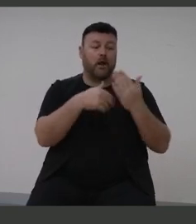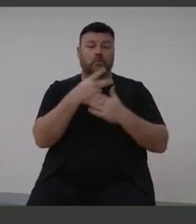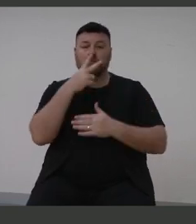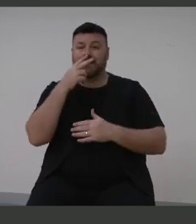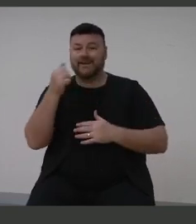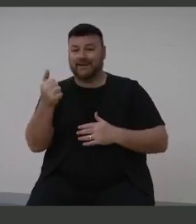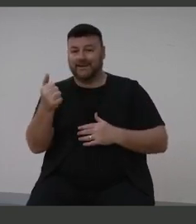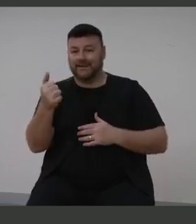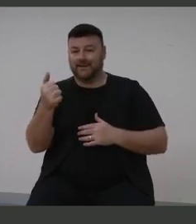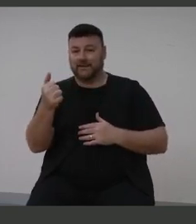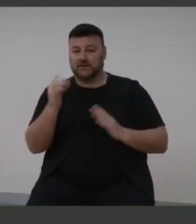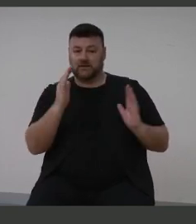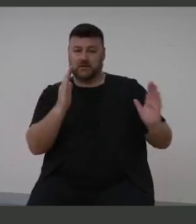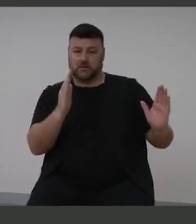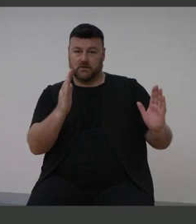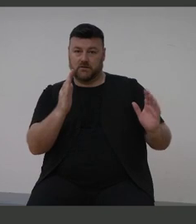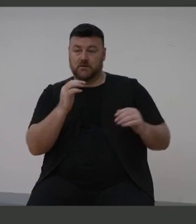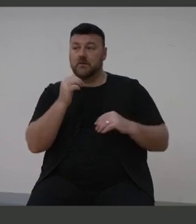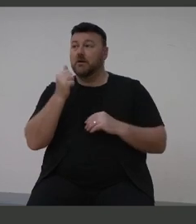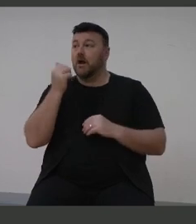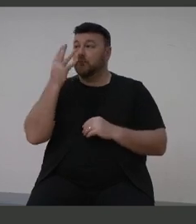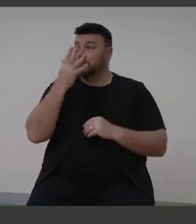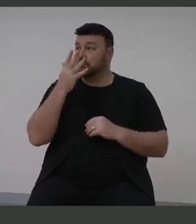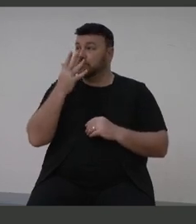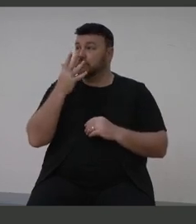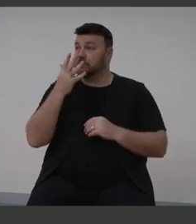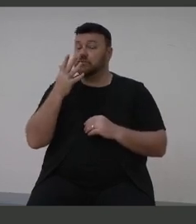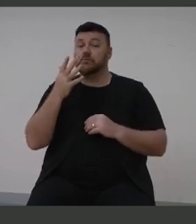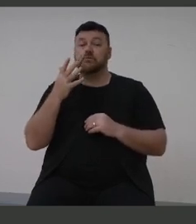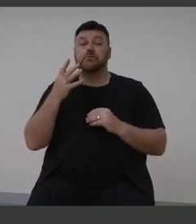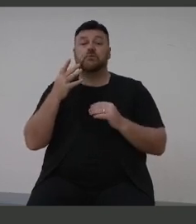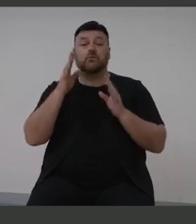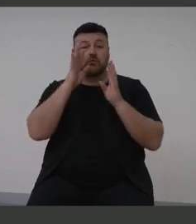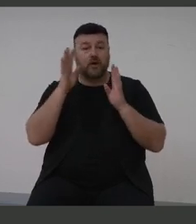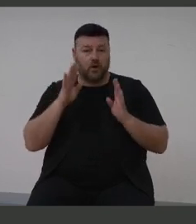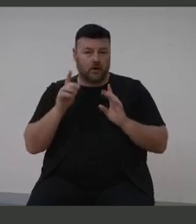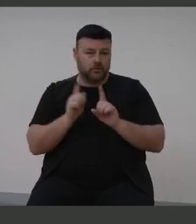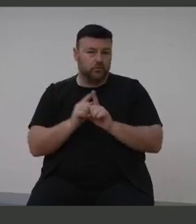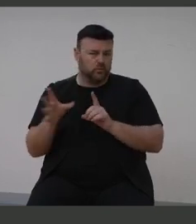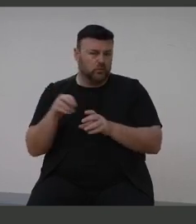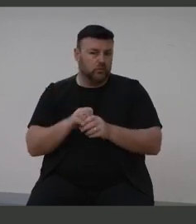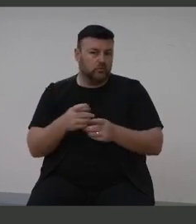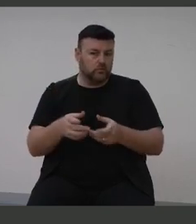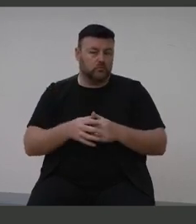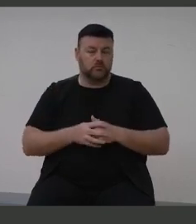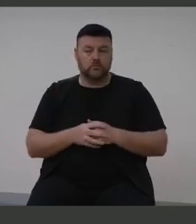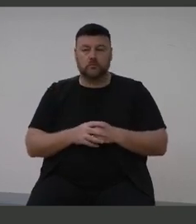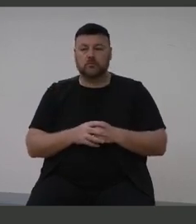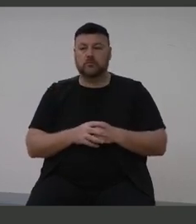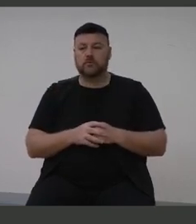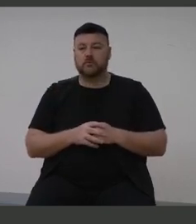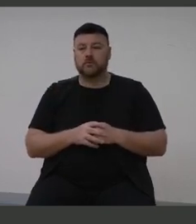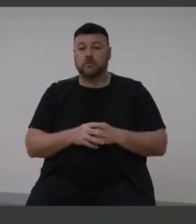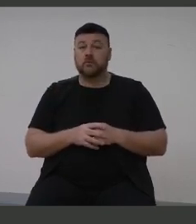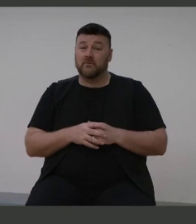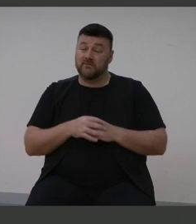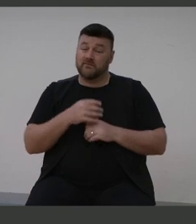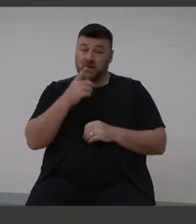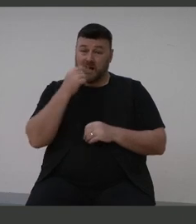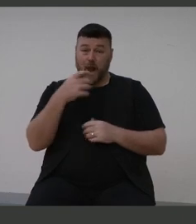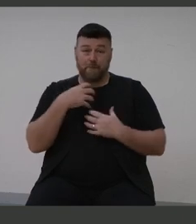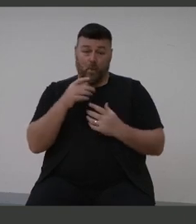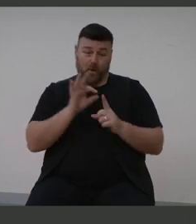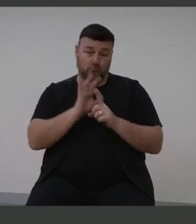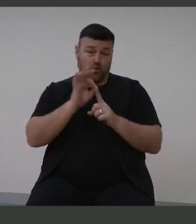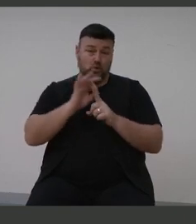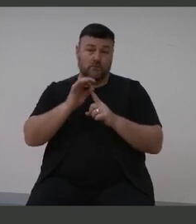of age. Aboriginal and Torres Strait Islander people, of course, as well. There is much more to be done in this space and I know that.